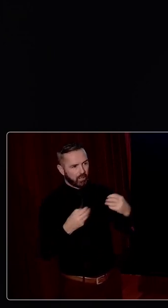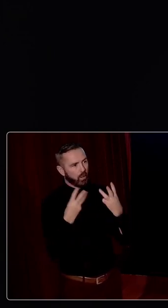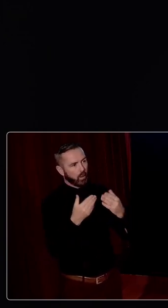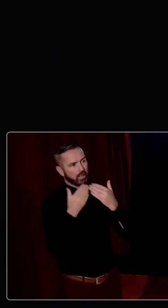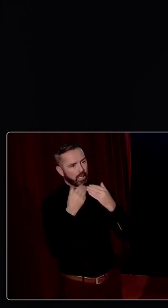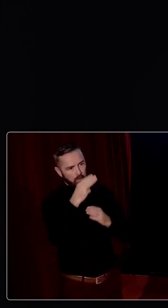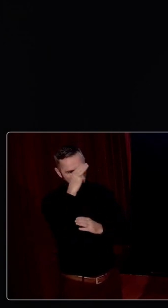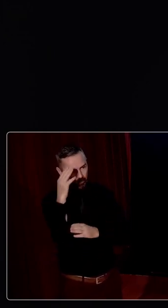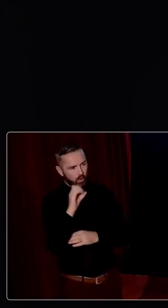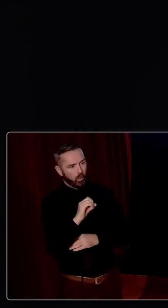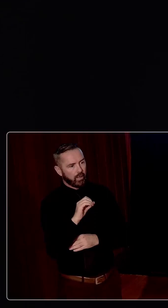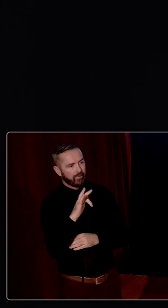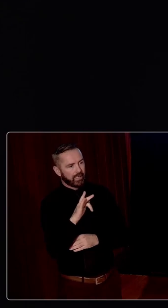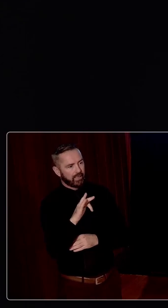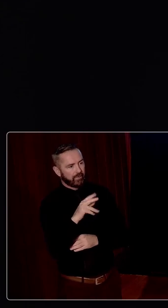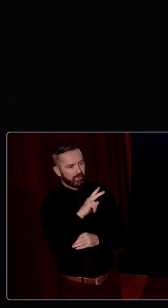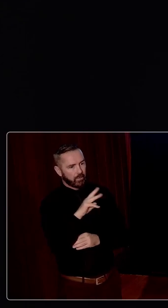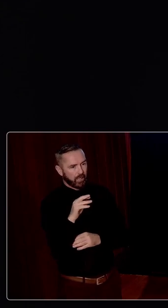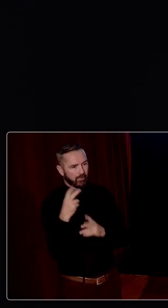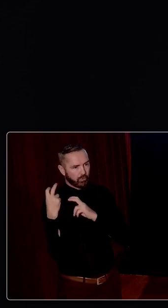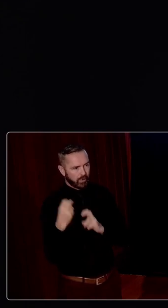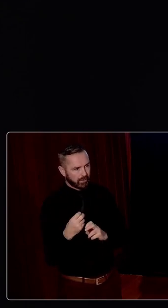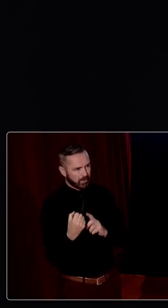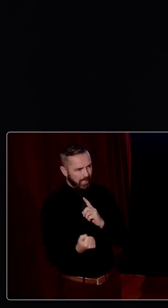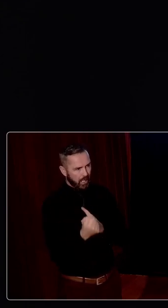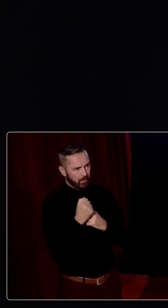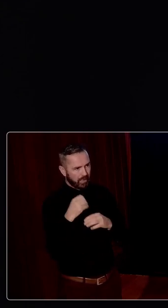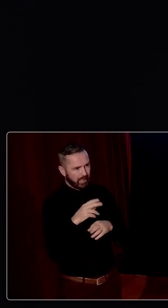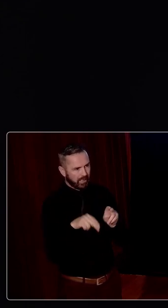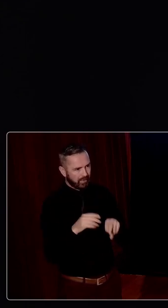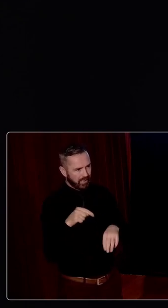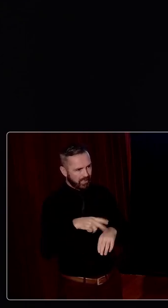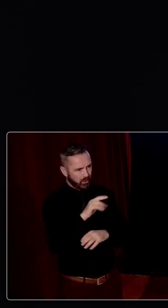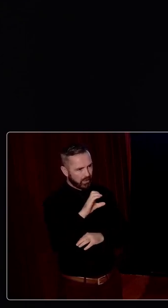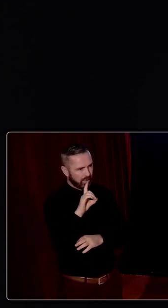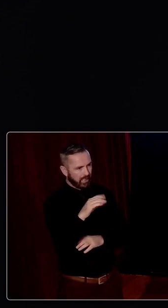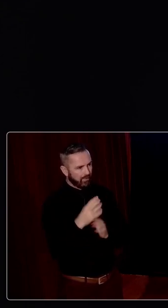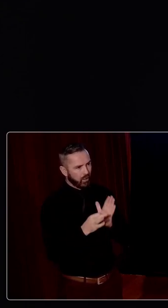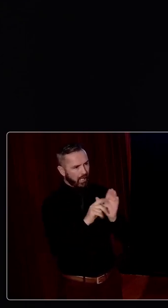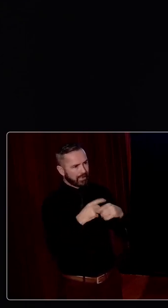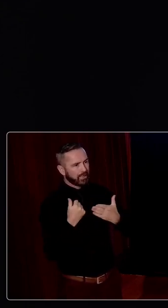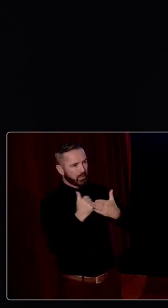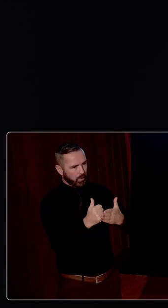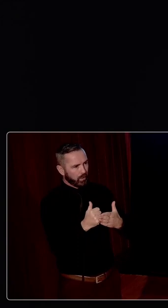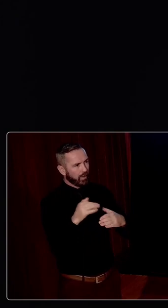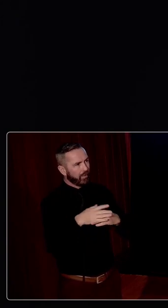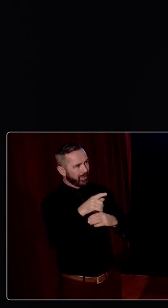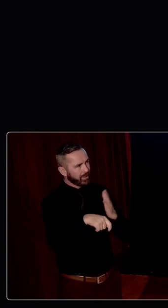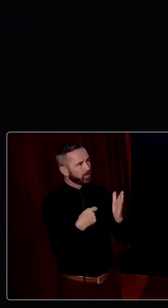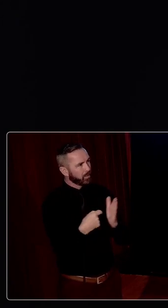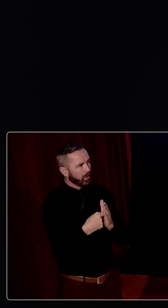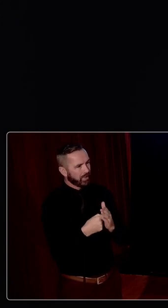want to thank Professor Orla Feely, the Vice President of Research, Impact and Innovation here in UCD for her constant guidance and support of this